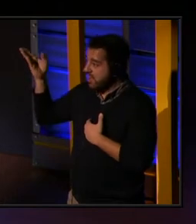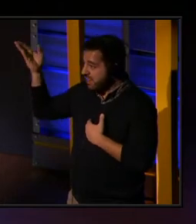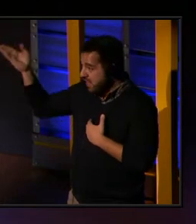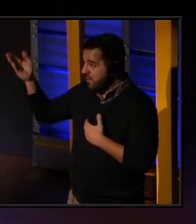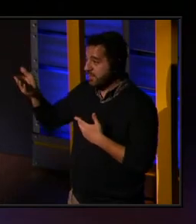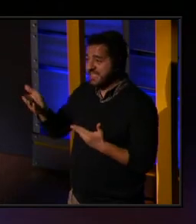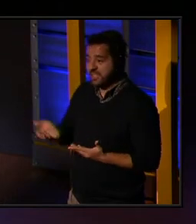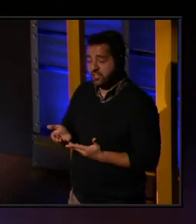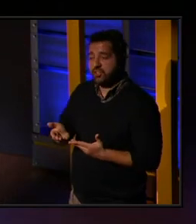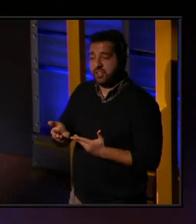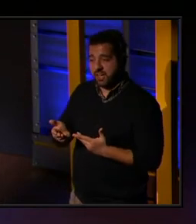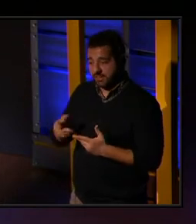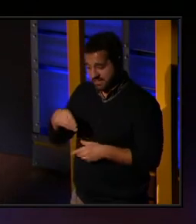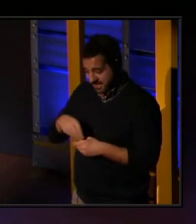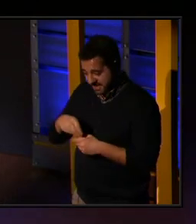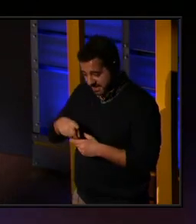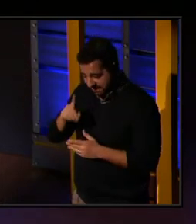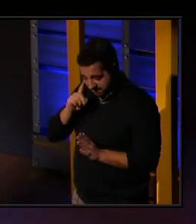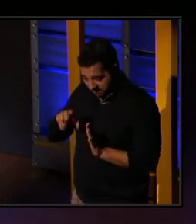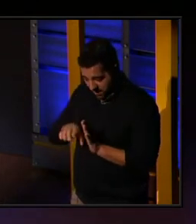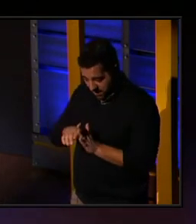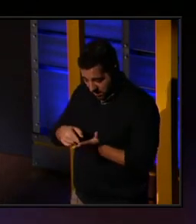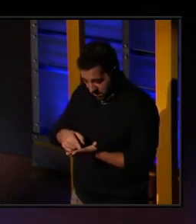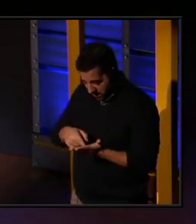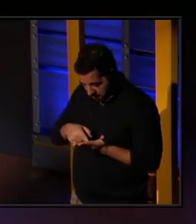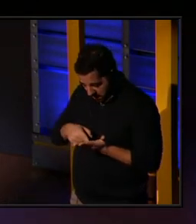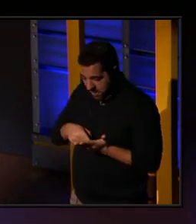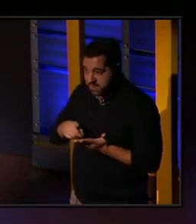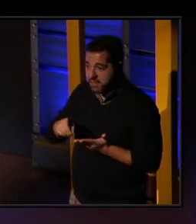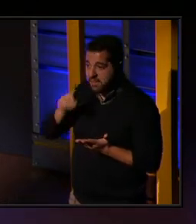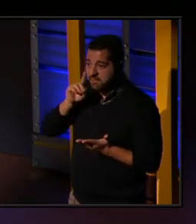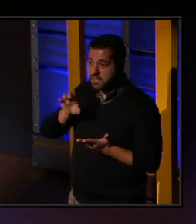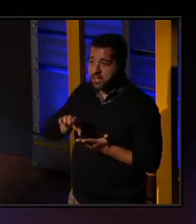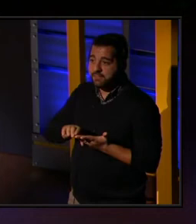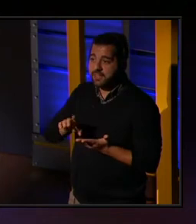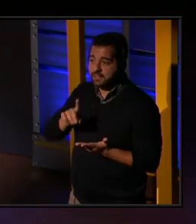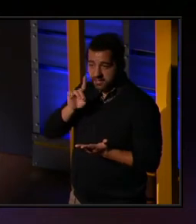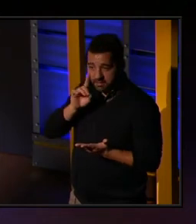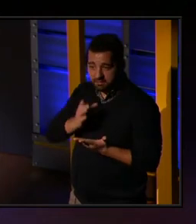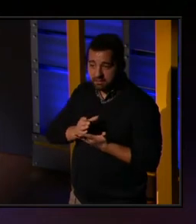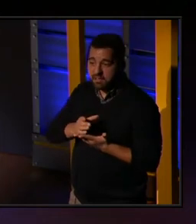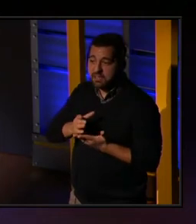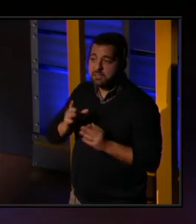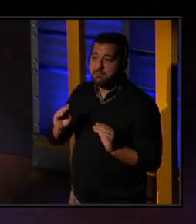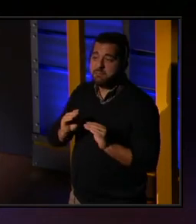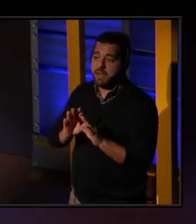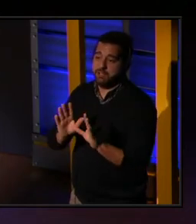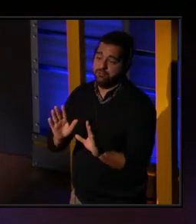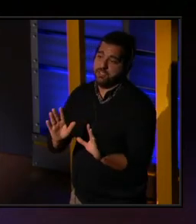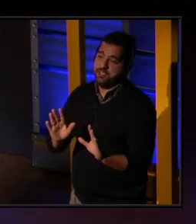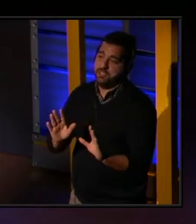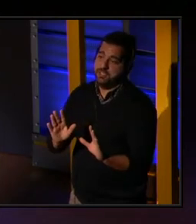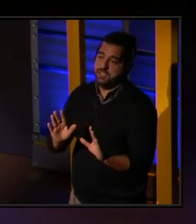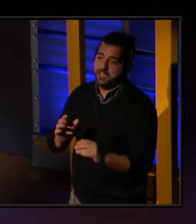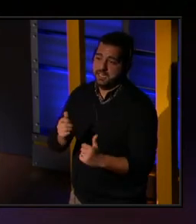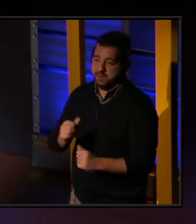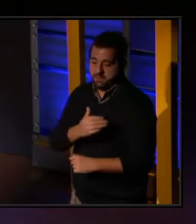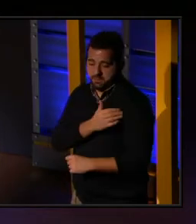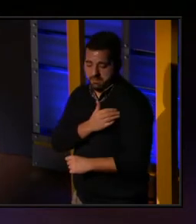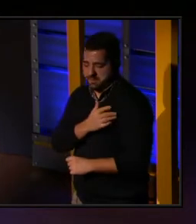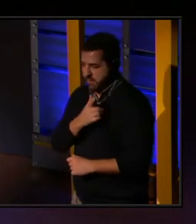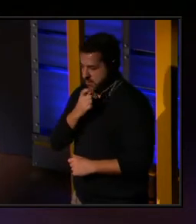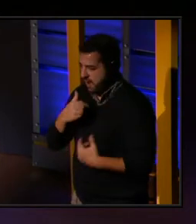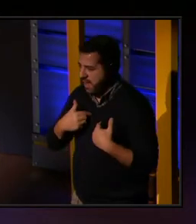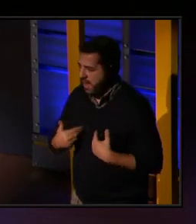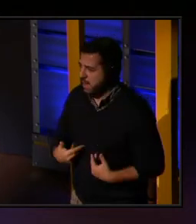a photo. And then I thought, that photo, that photography is magic. And magic can remind you of who you are